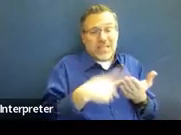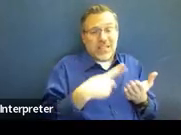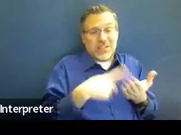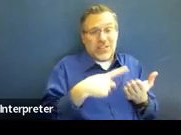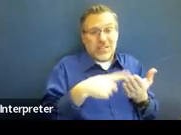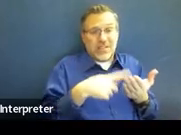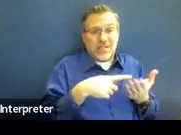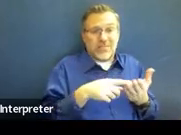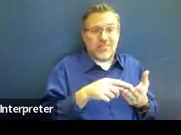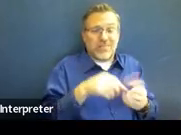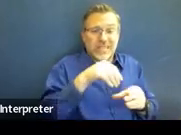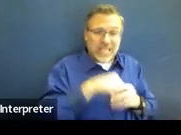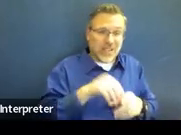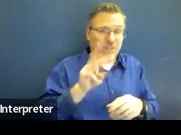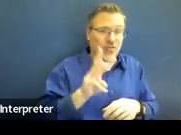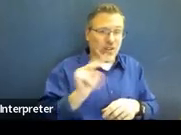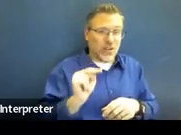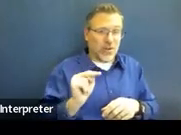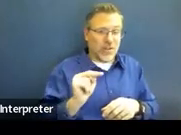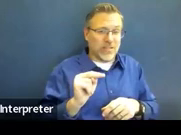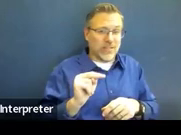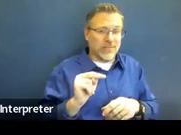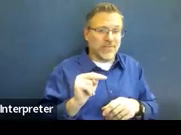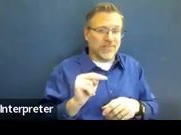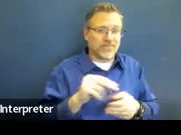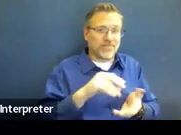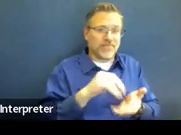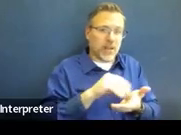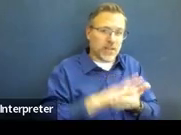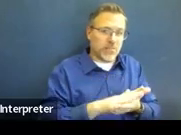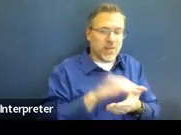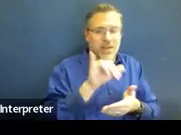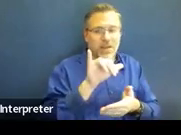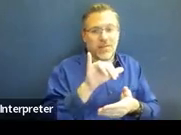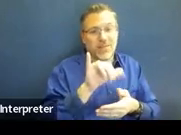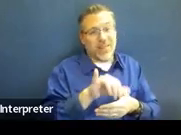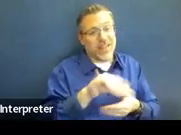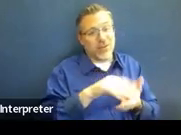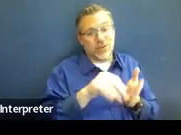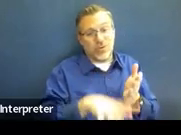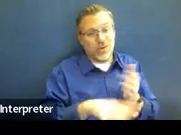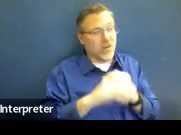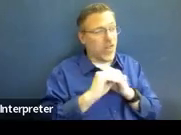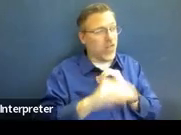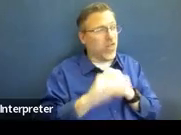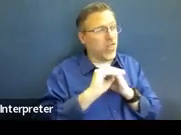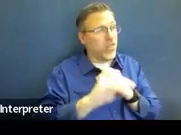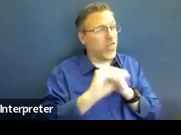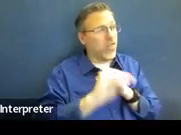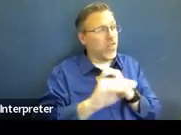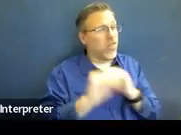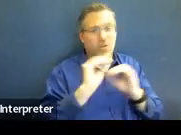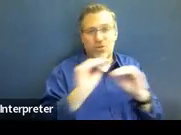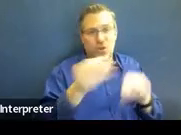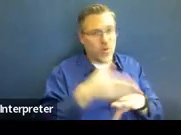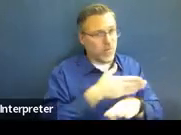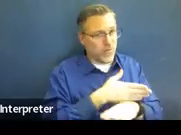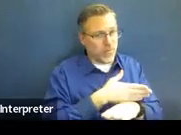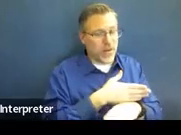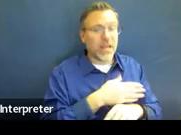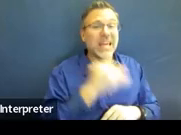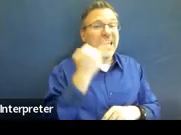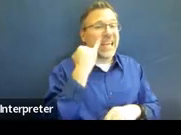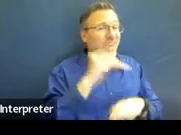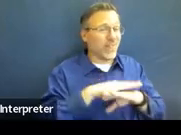the written notice around that data documenting that lack of progress. So if there is lack of progress or no